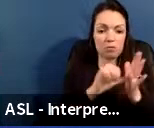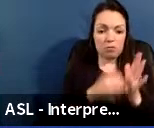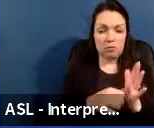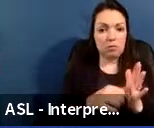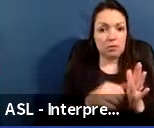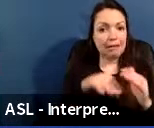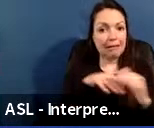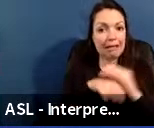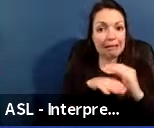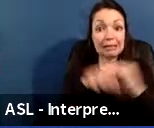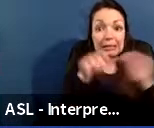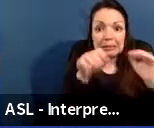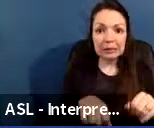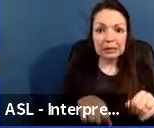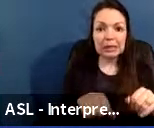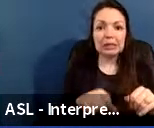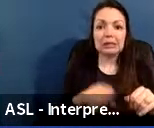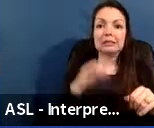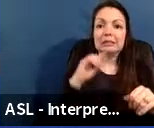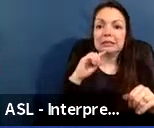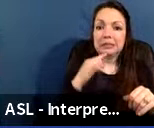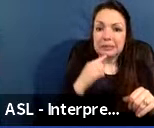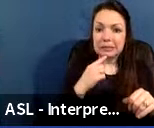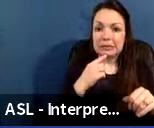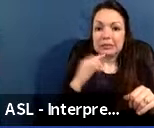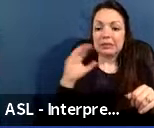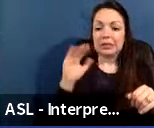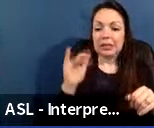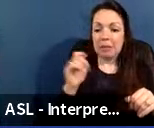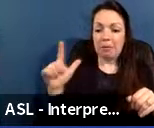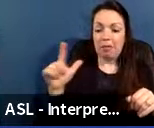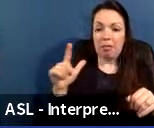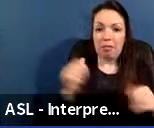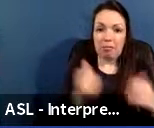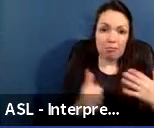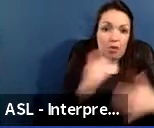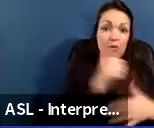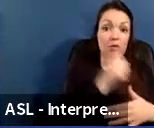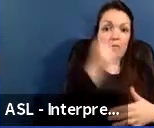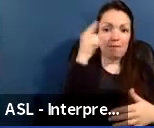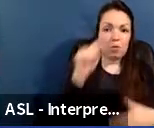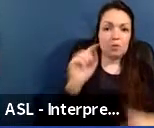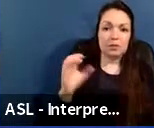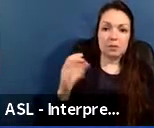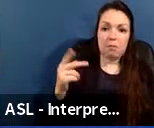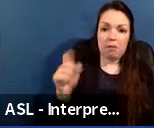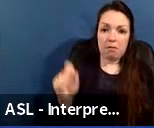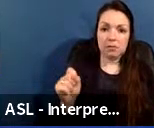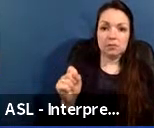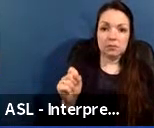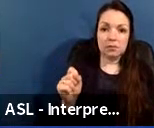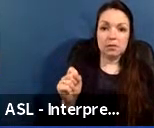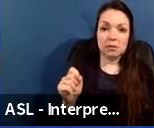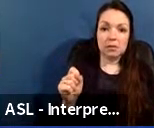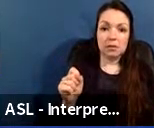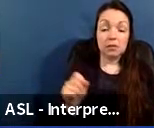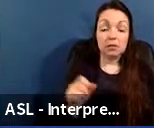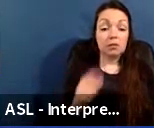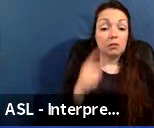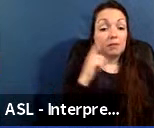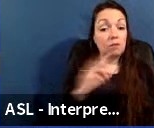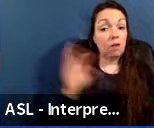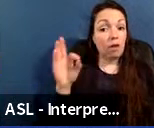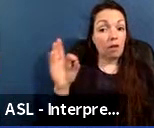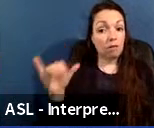accessibility remains a critical capital priority to CPS and continuing in FY22,